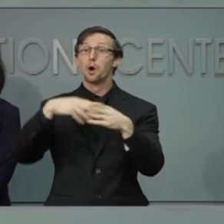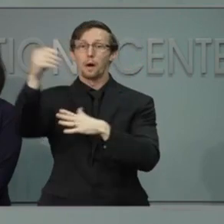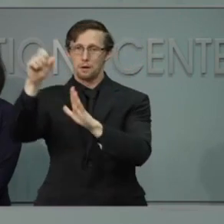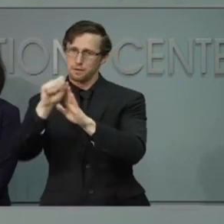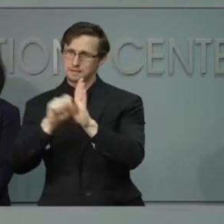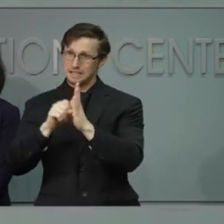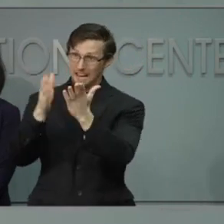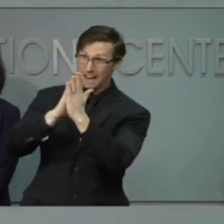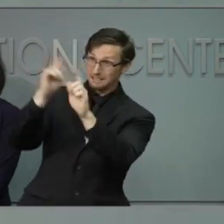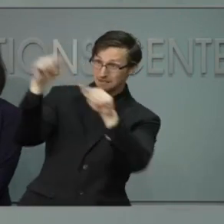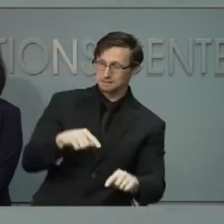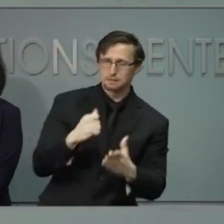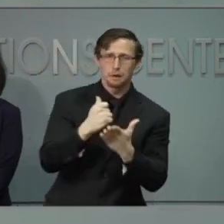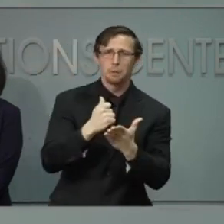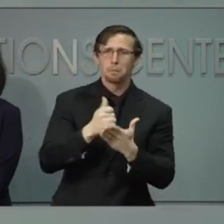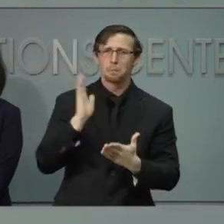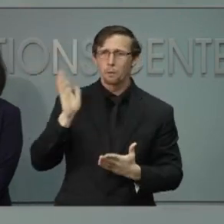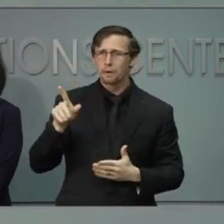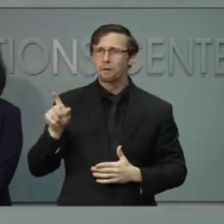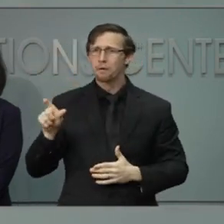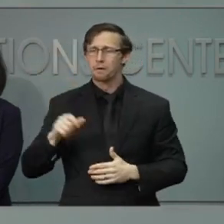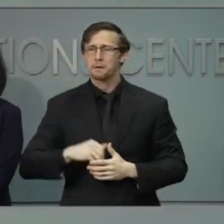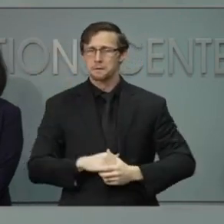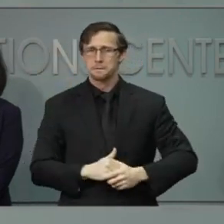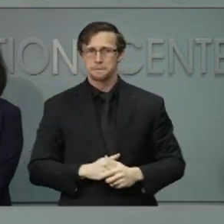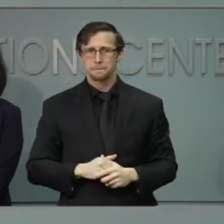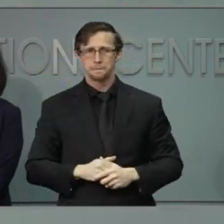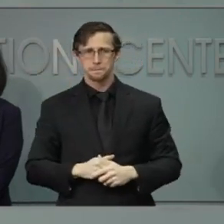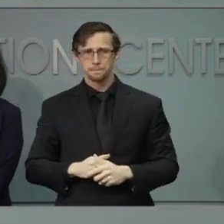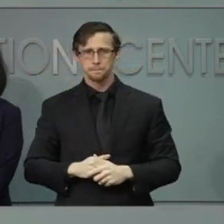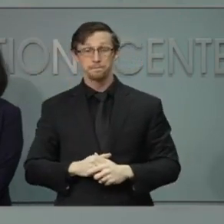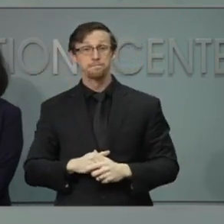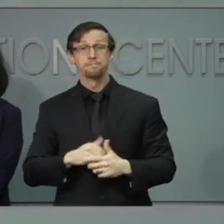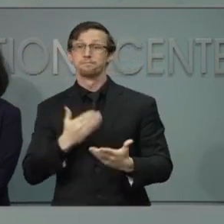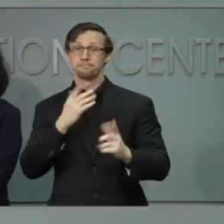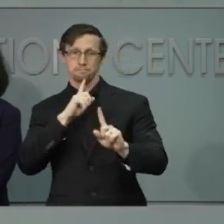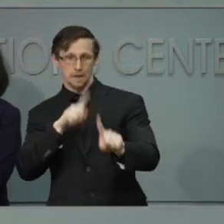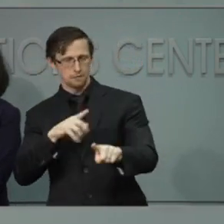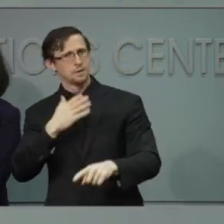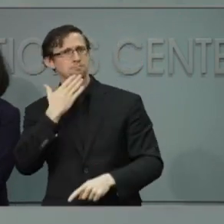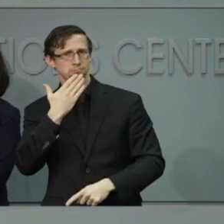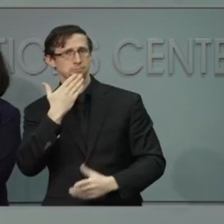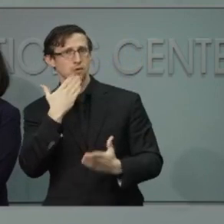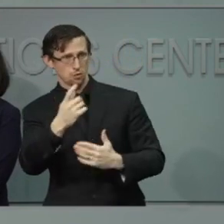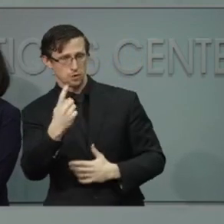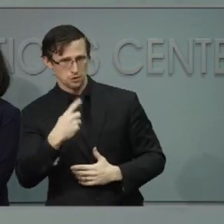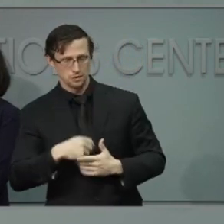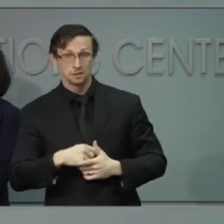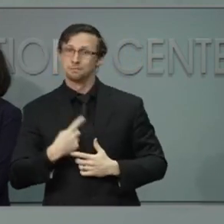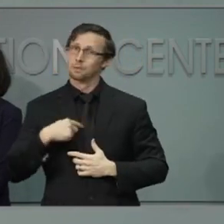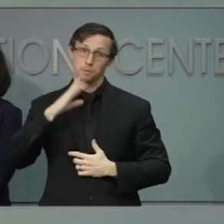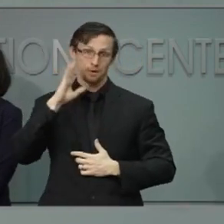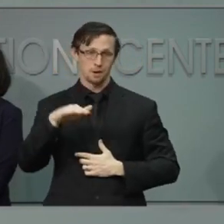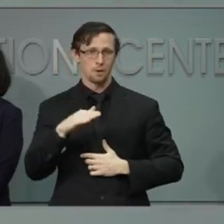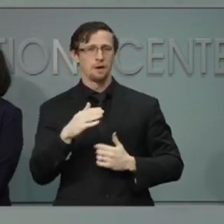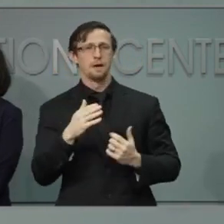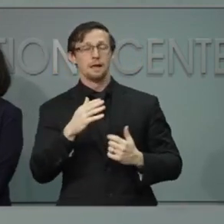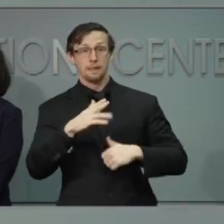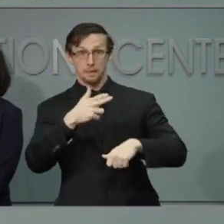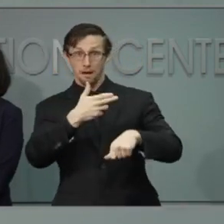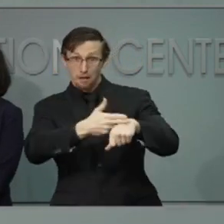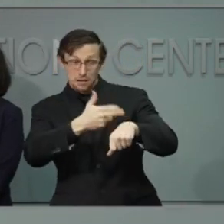become the really critical piece of this puzzle? Thanks. Good question. We know that hospital bed capacity